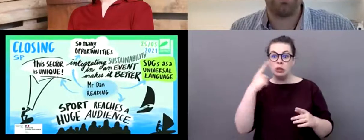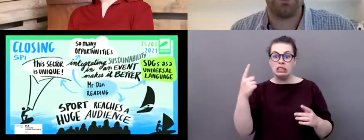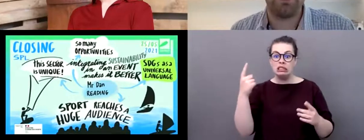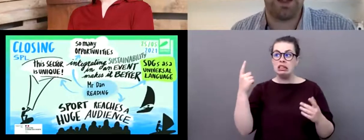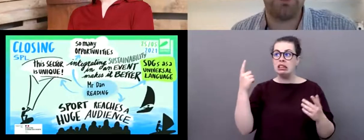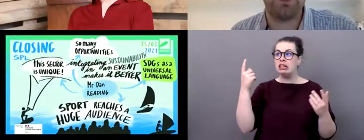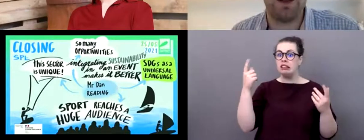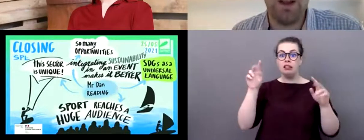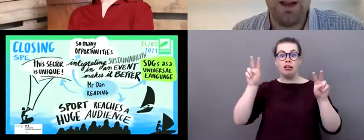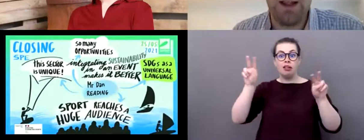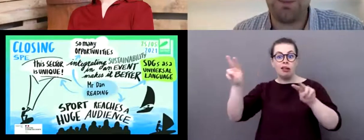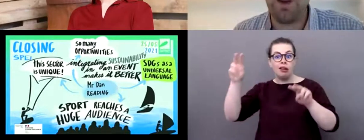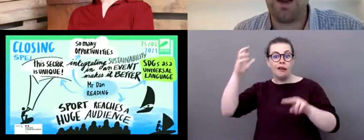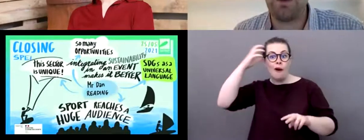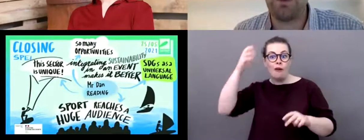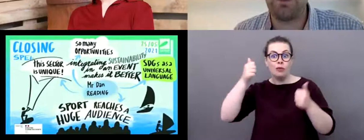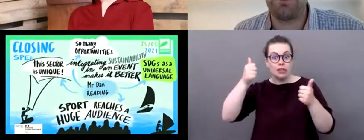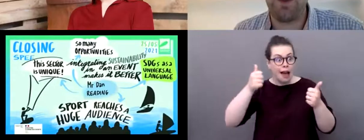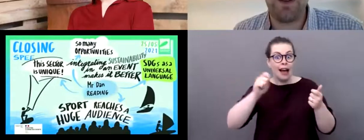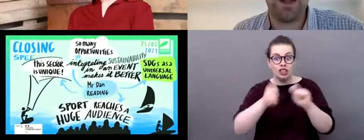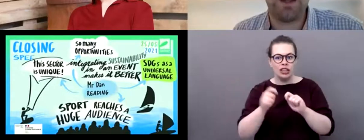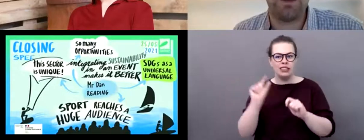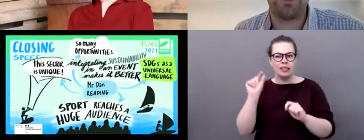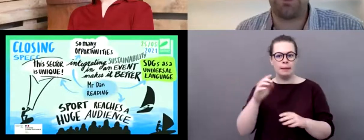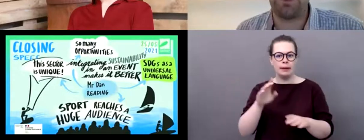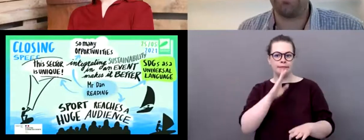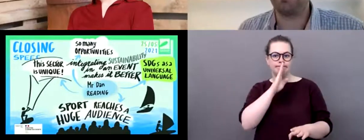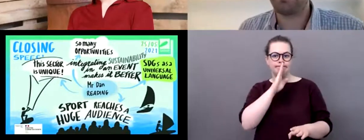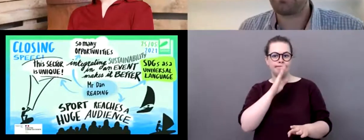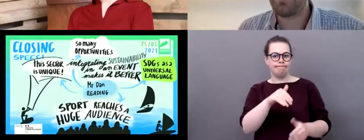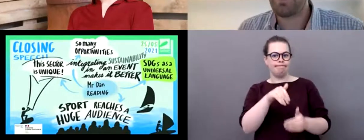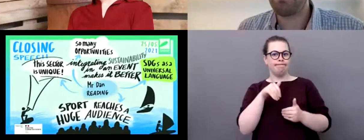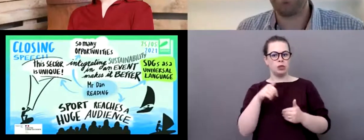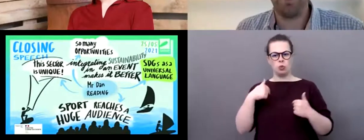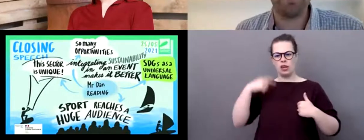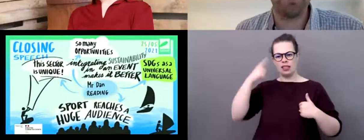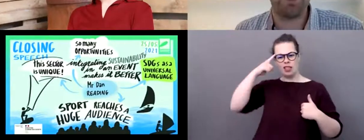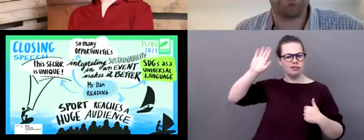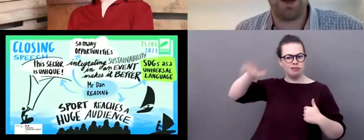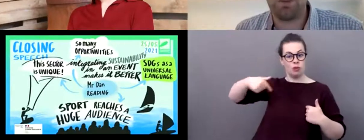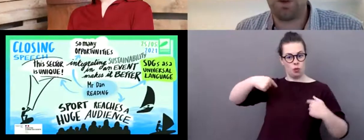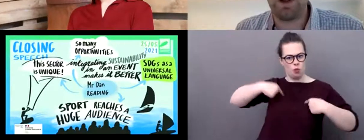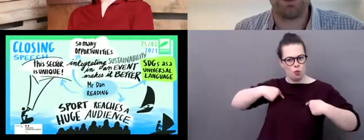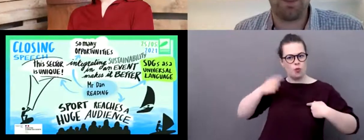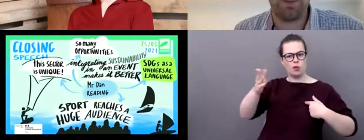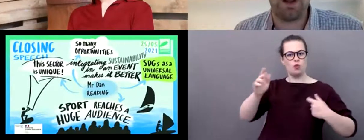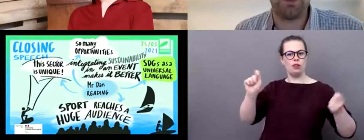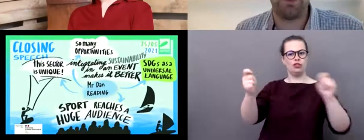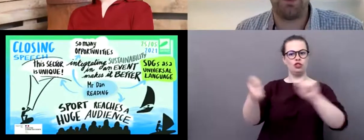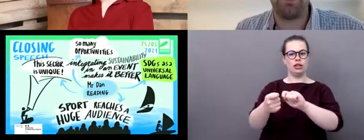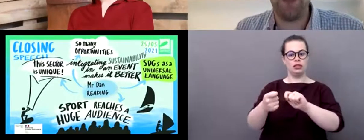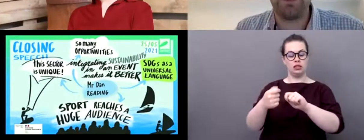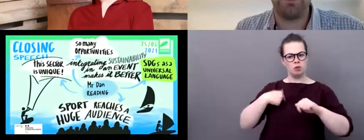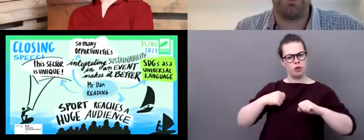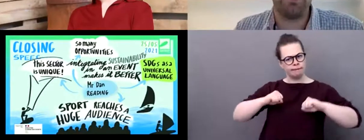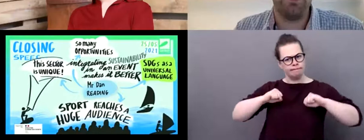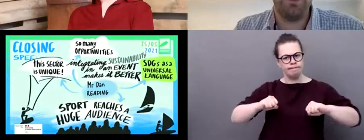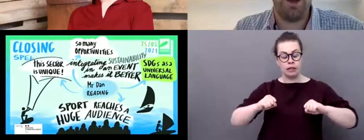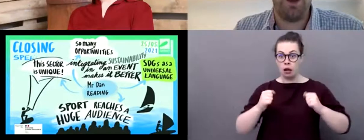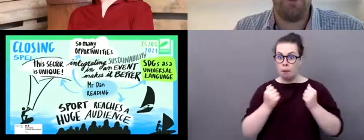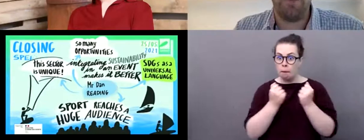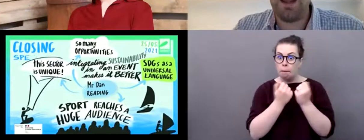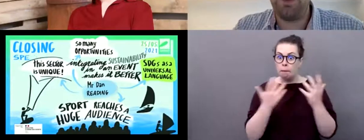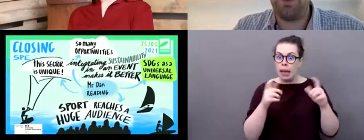create this, this challenge. And it's been, it's been fantastic. The response has been great. We've got lots of companies that have invested,